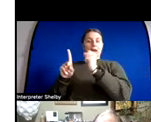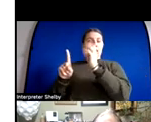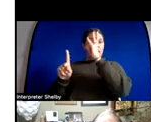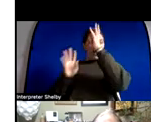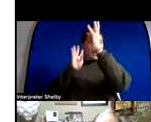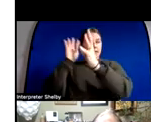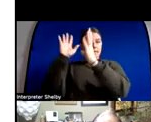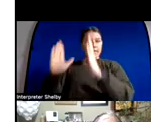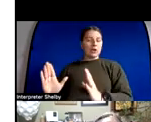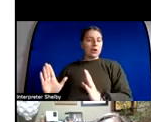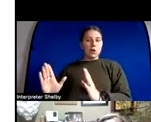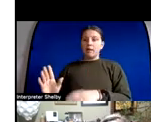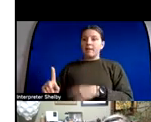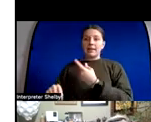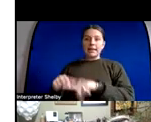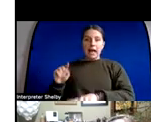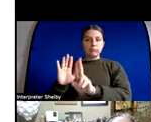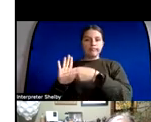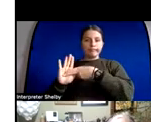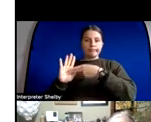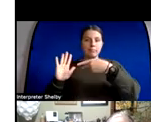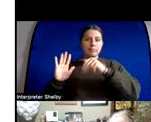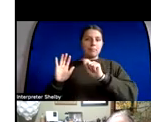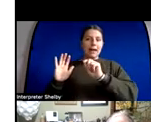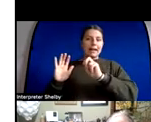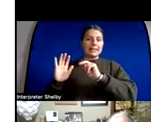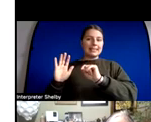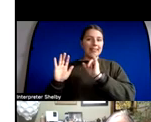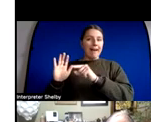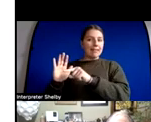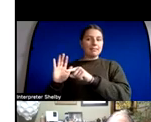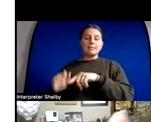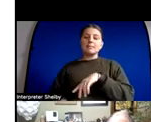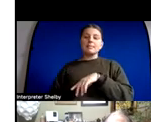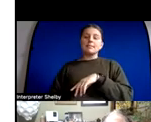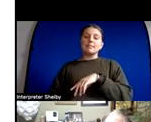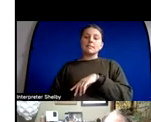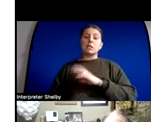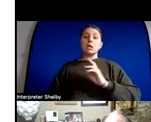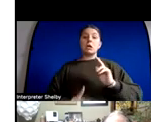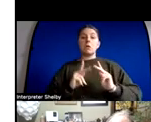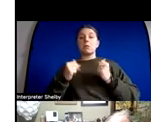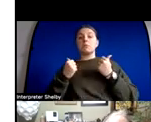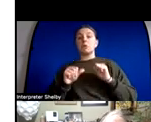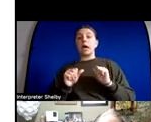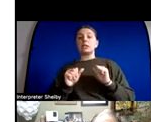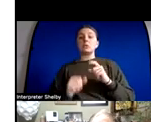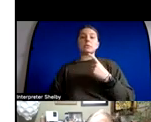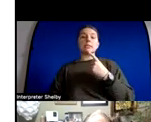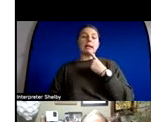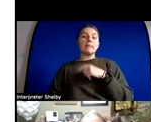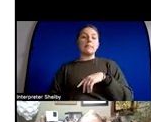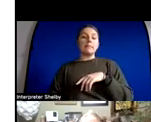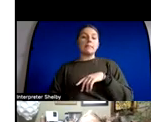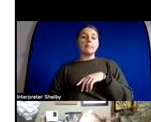under u.s patent law people have tried to list ais like chat gpt as authors and